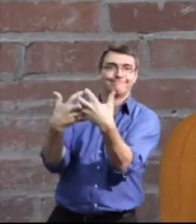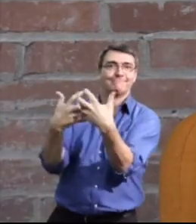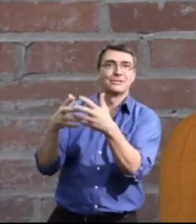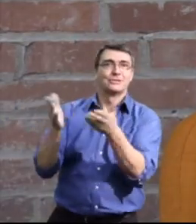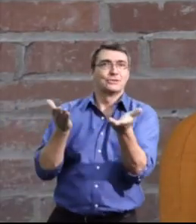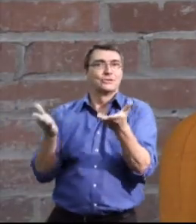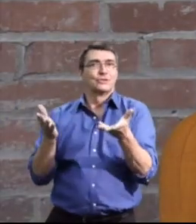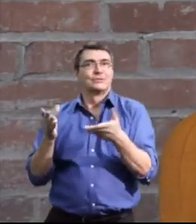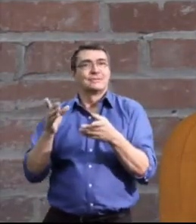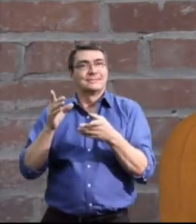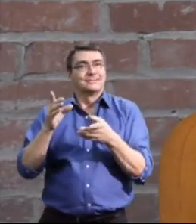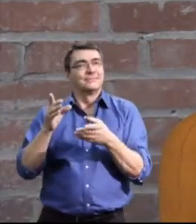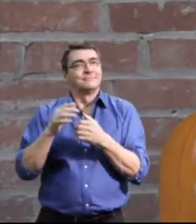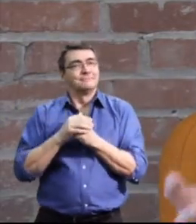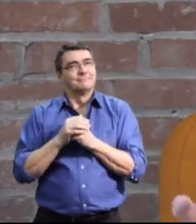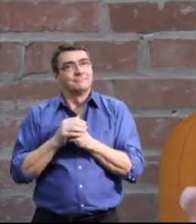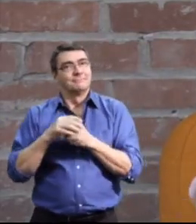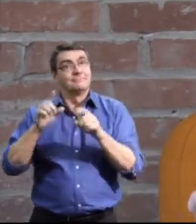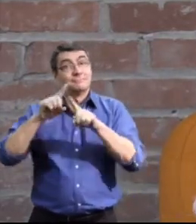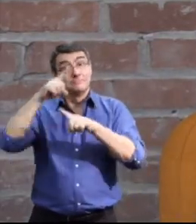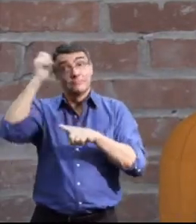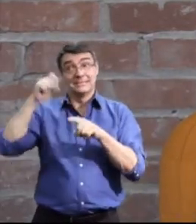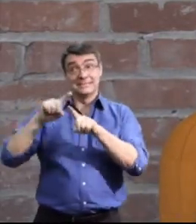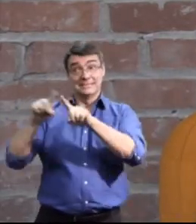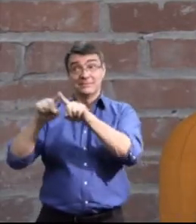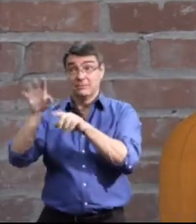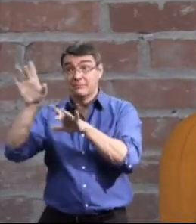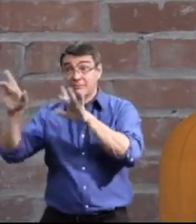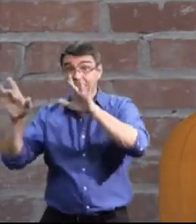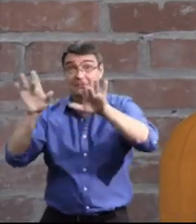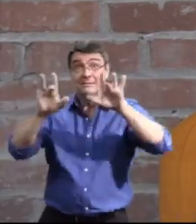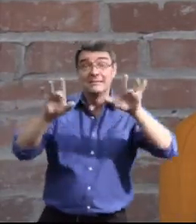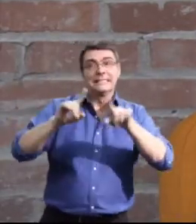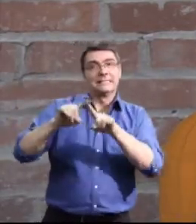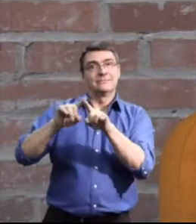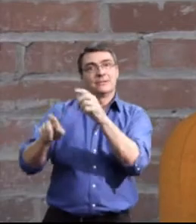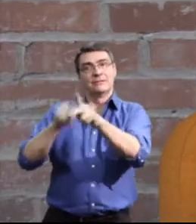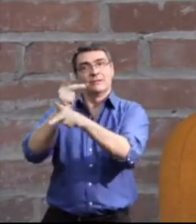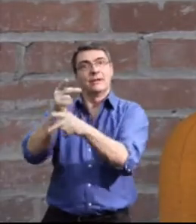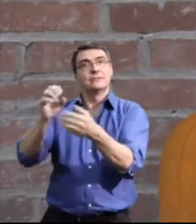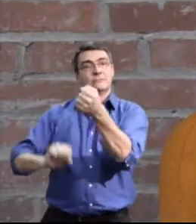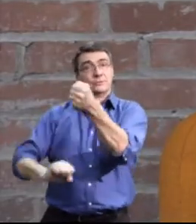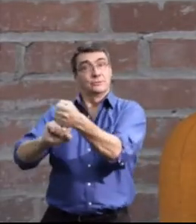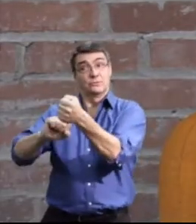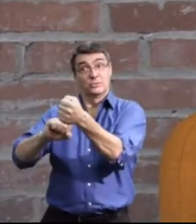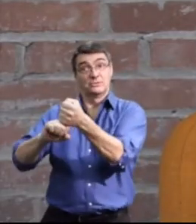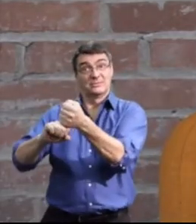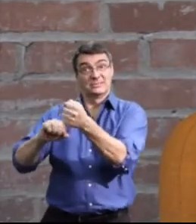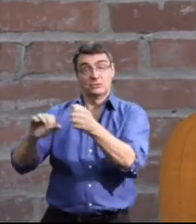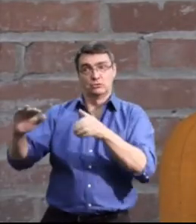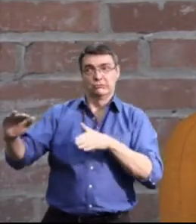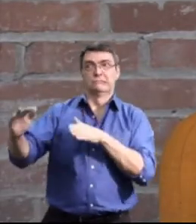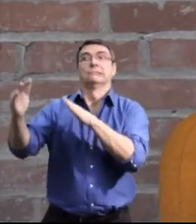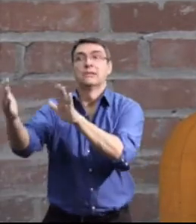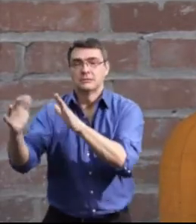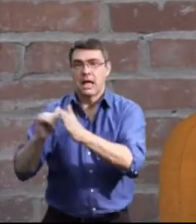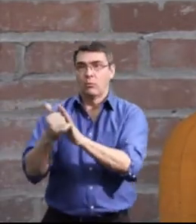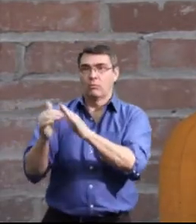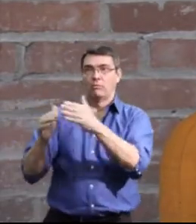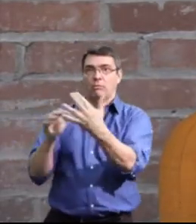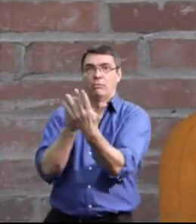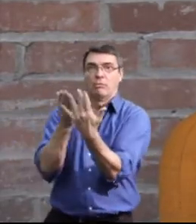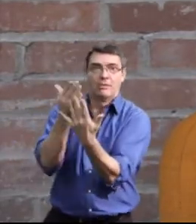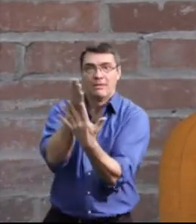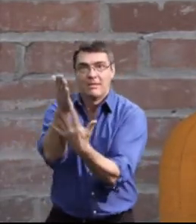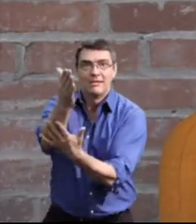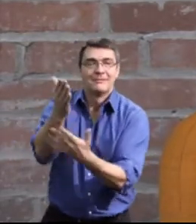And because they touched on multiple systems of support and or presented challenges to the